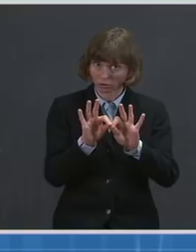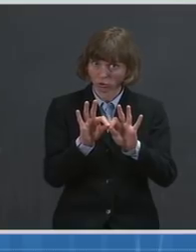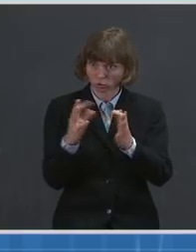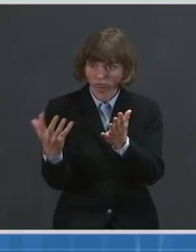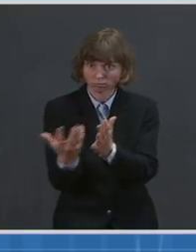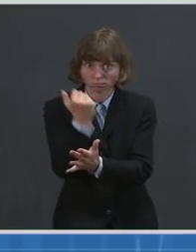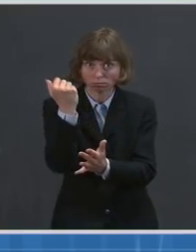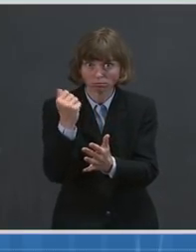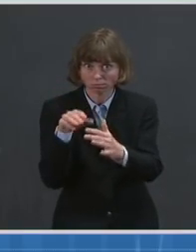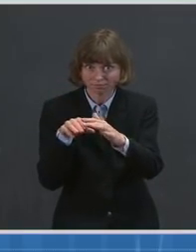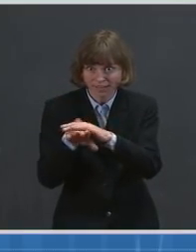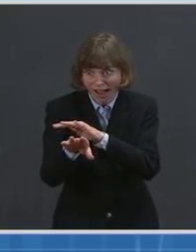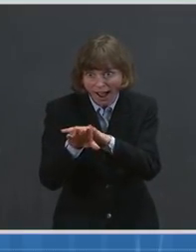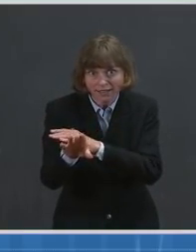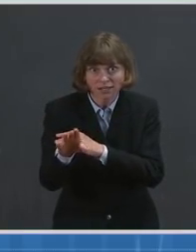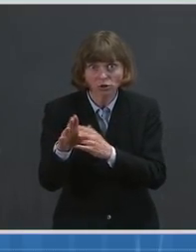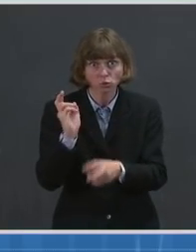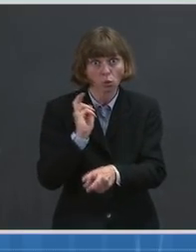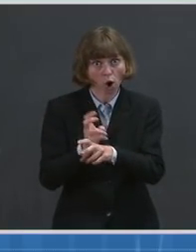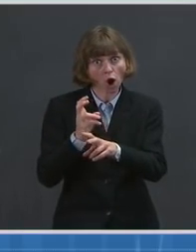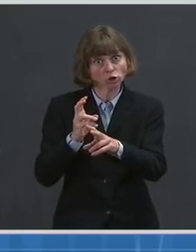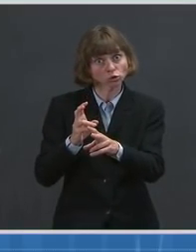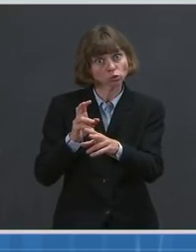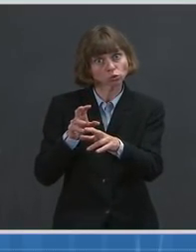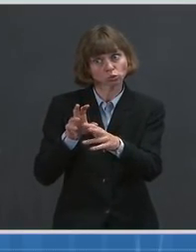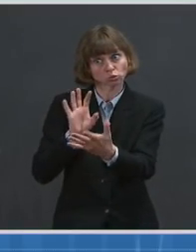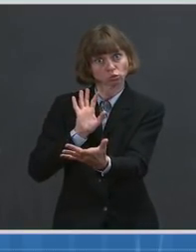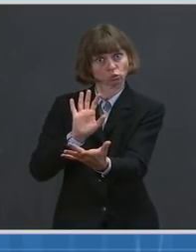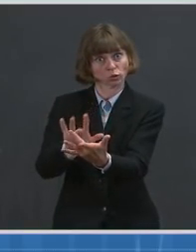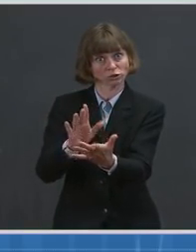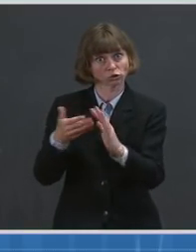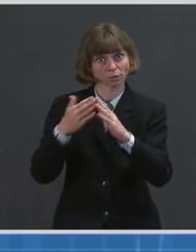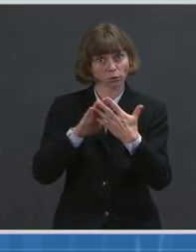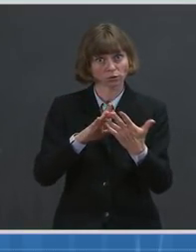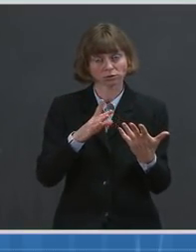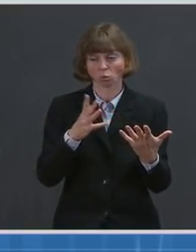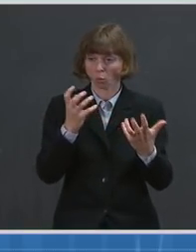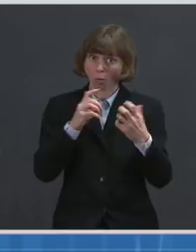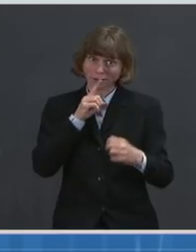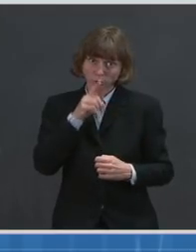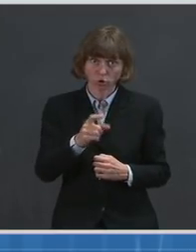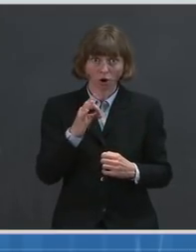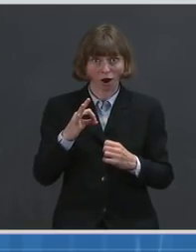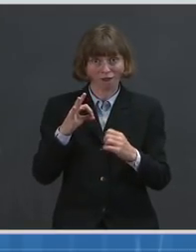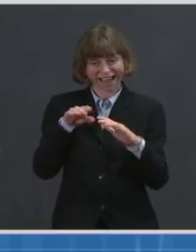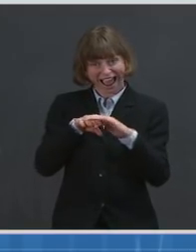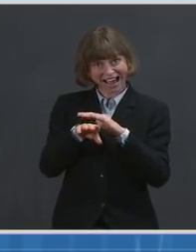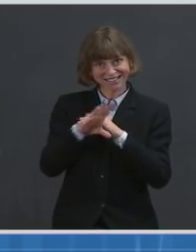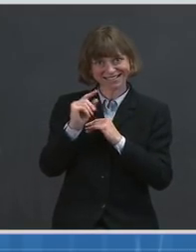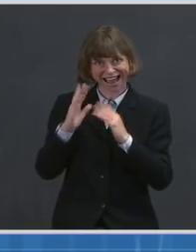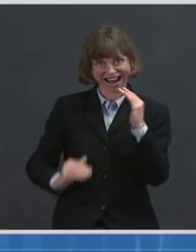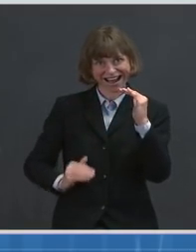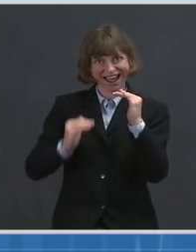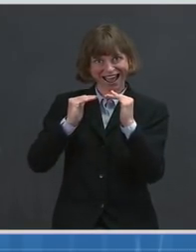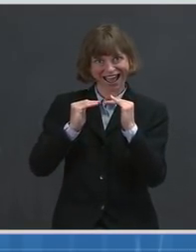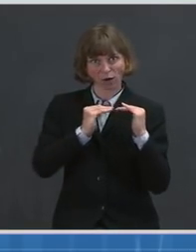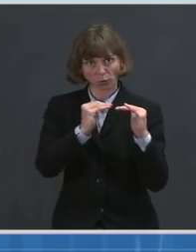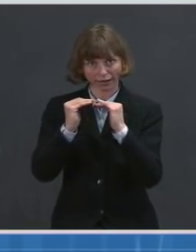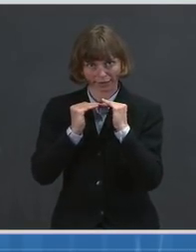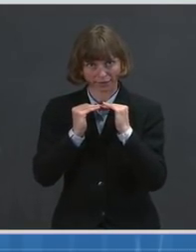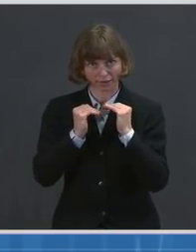and to ensure fairness and equity. The pharmacy program is also structured around fairness and equity. So we'll make